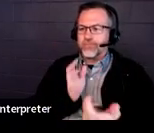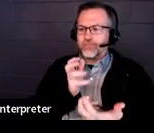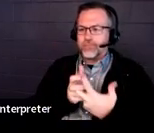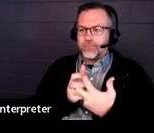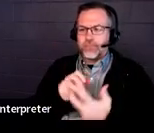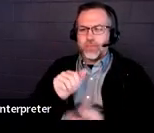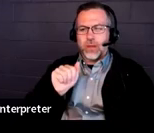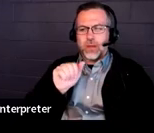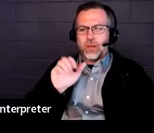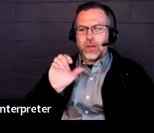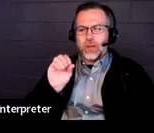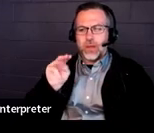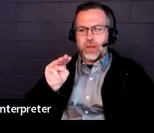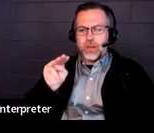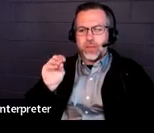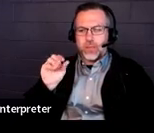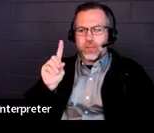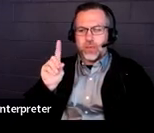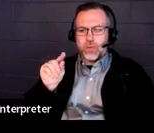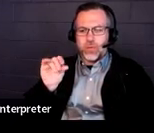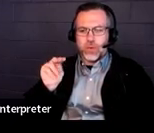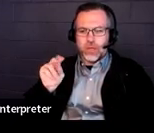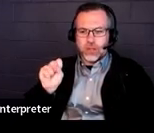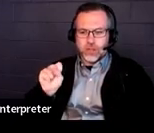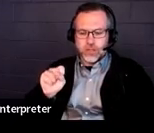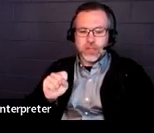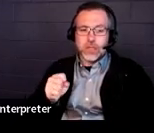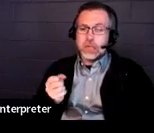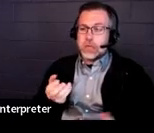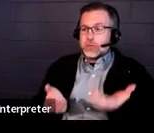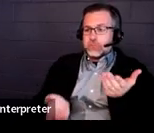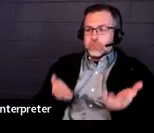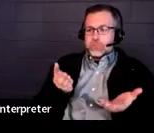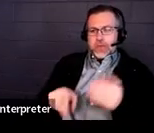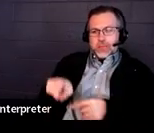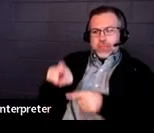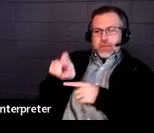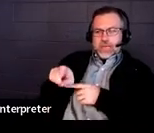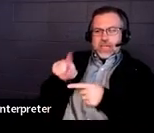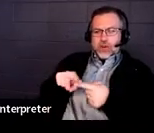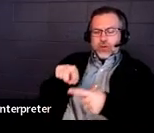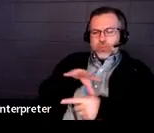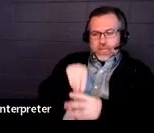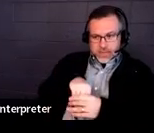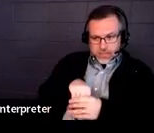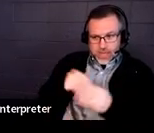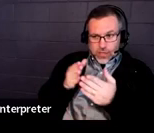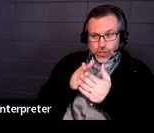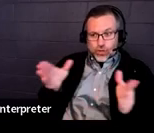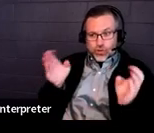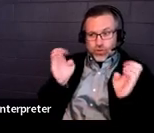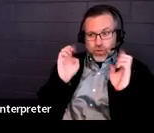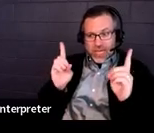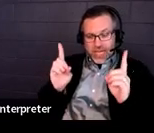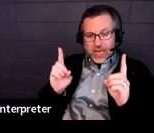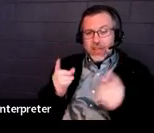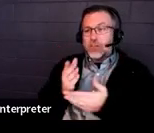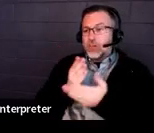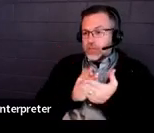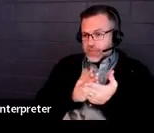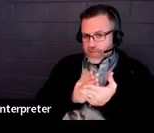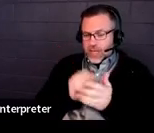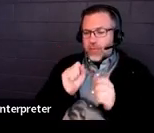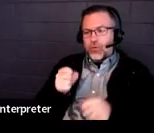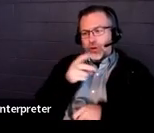And so they may need accommodations to participate in the general ed curriculum. And many of these can be transferable to